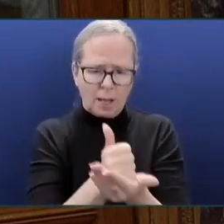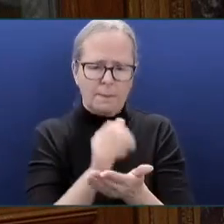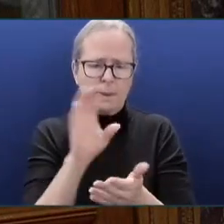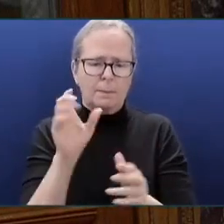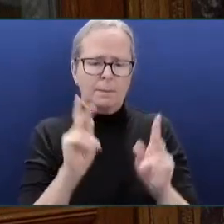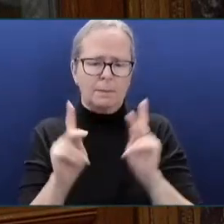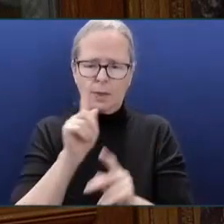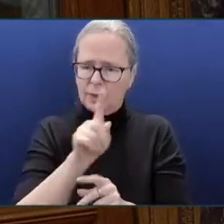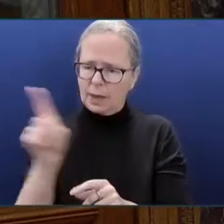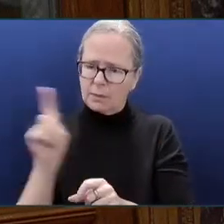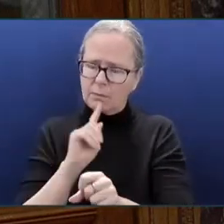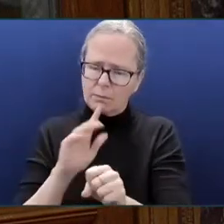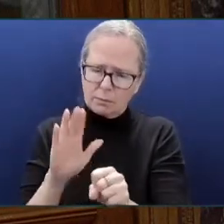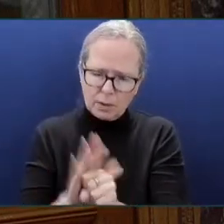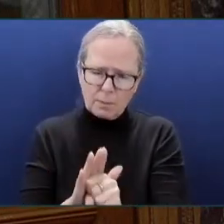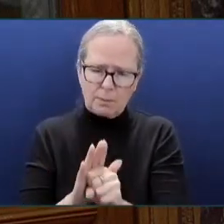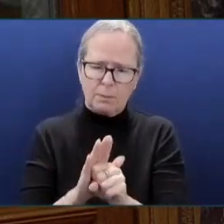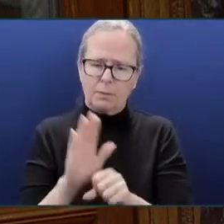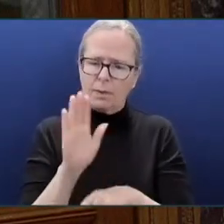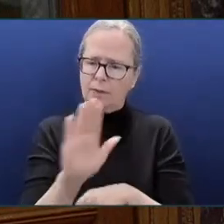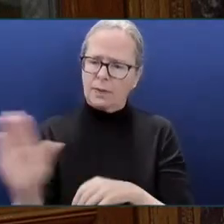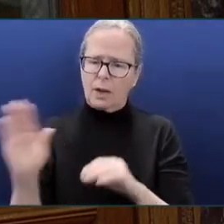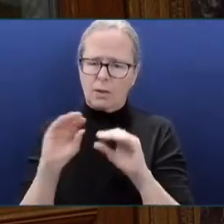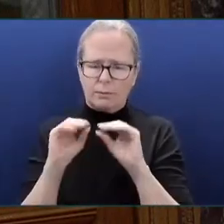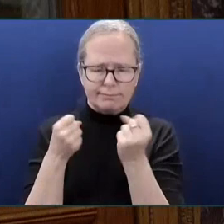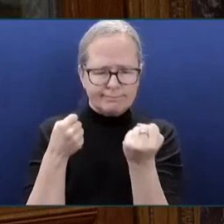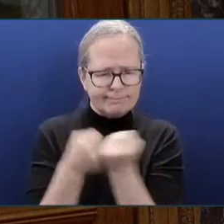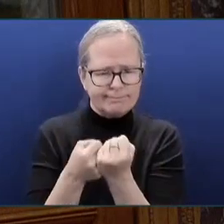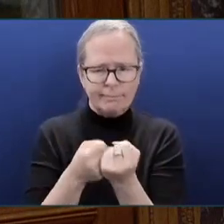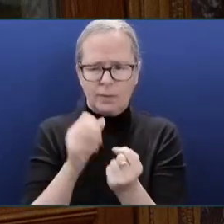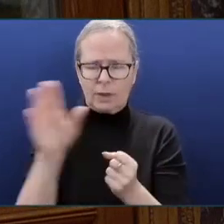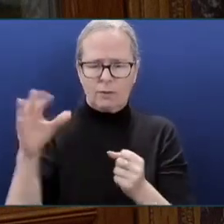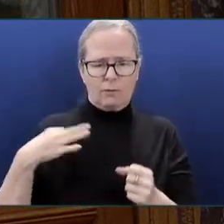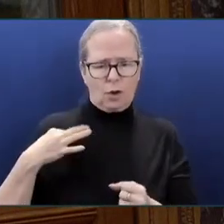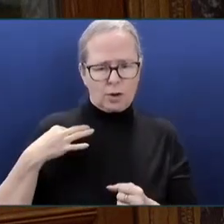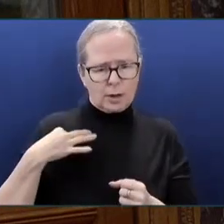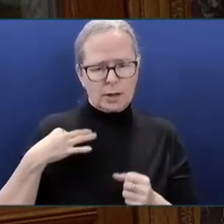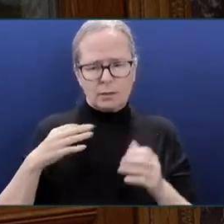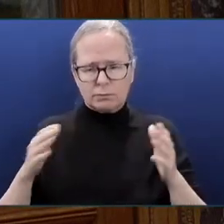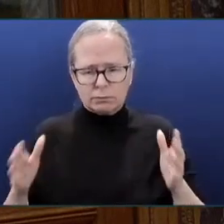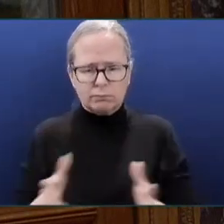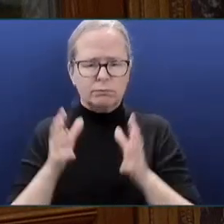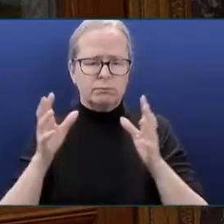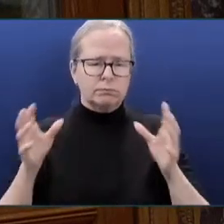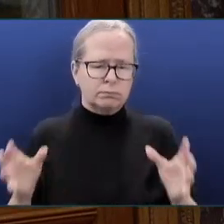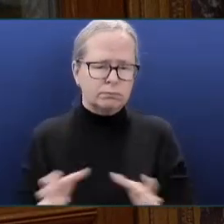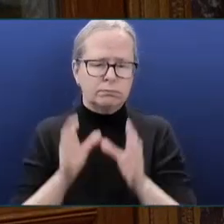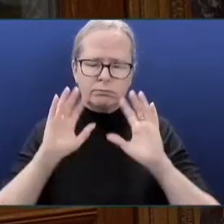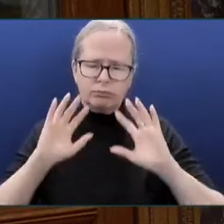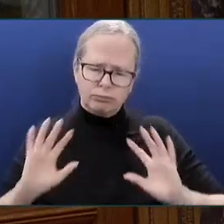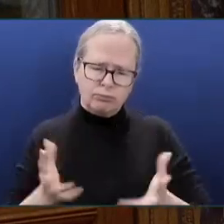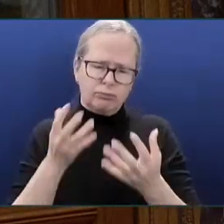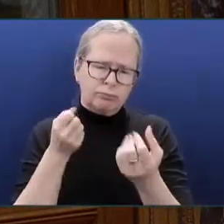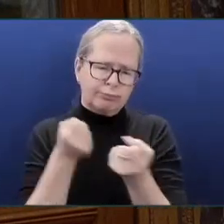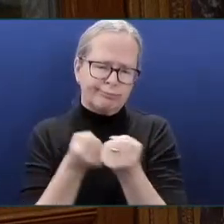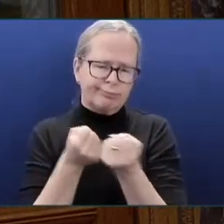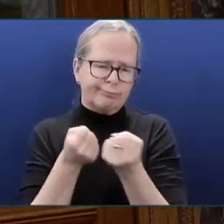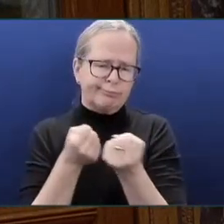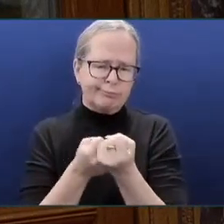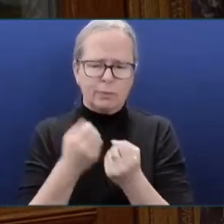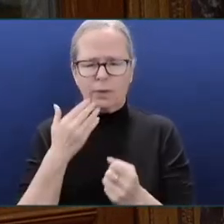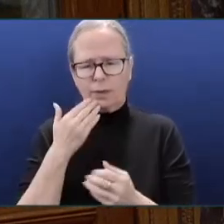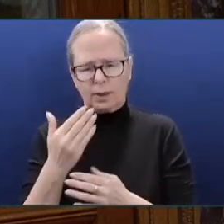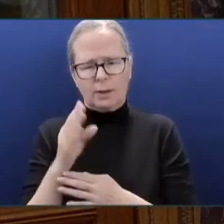work hard each day, British Columbia wouldn't be as robust as it is and have such a diverse landscape of organizations